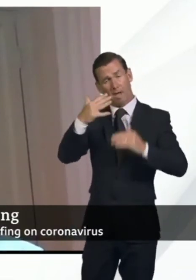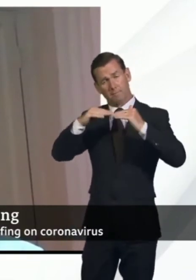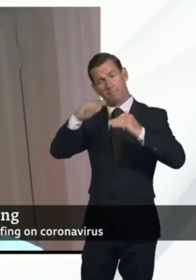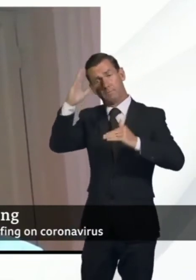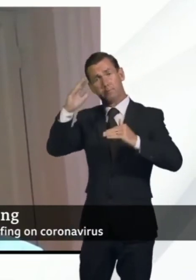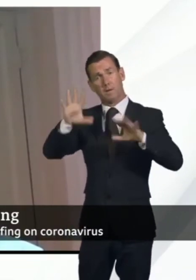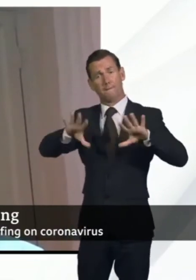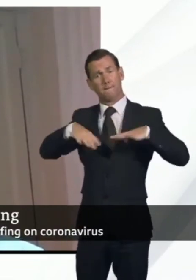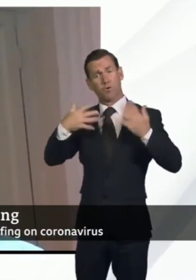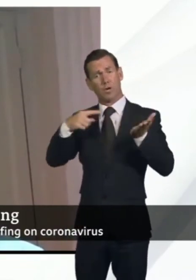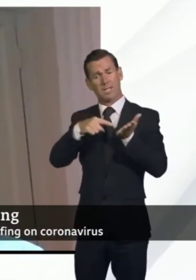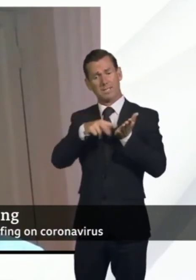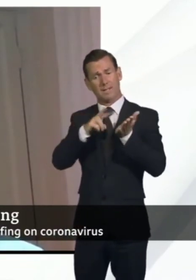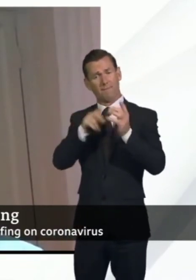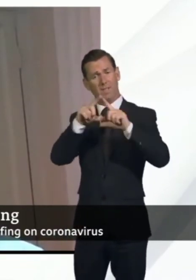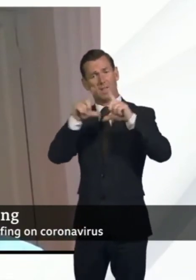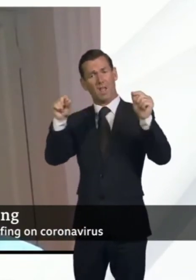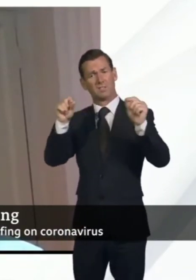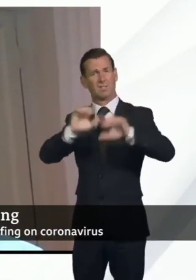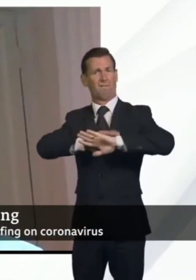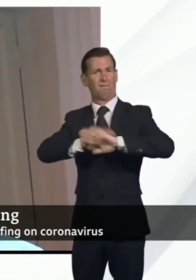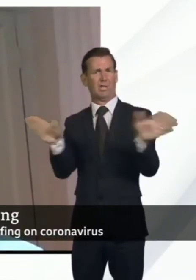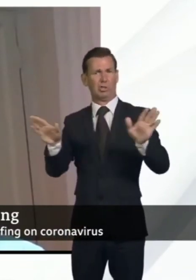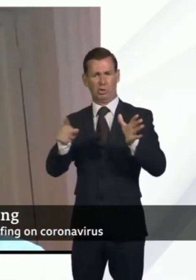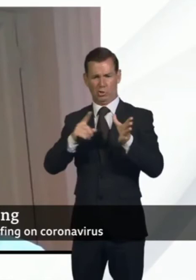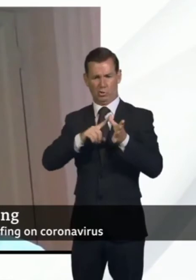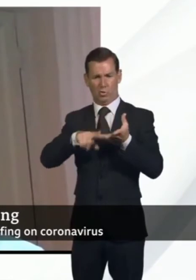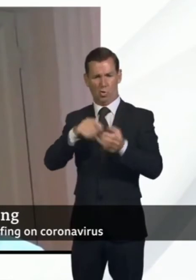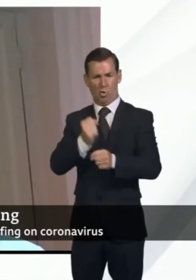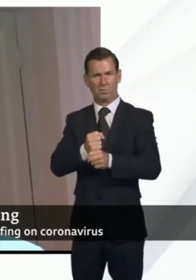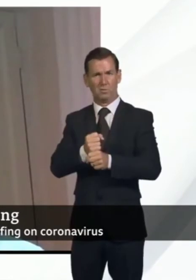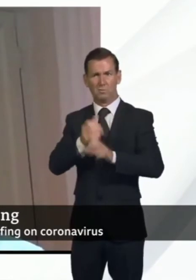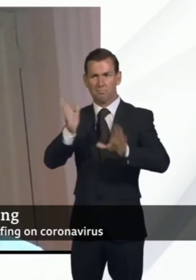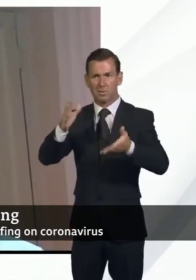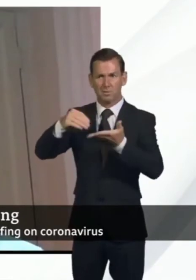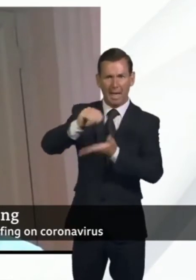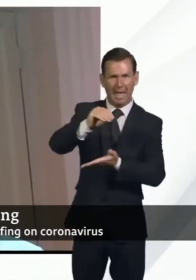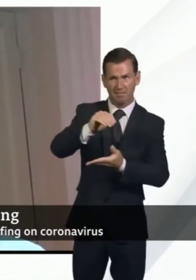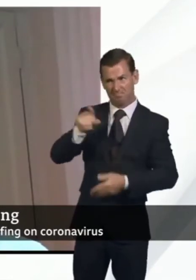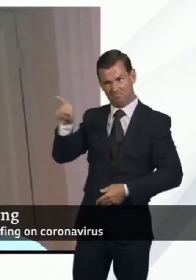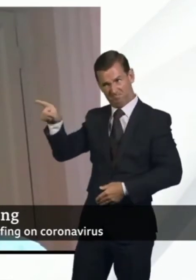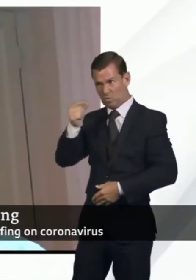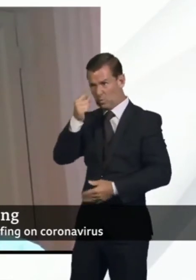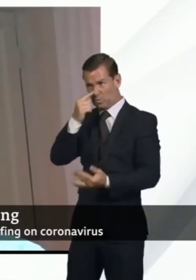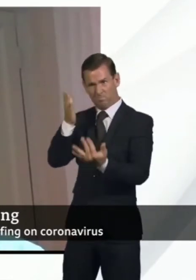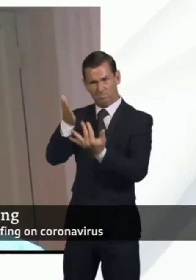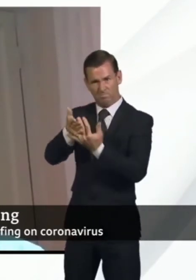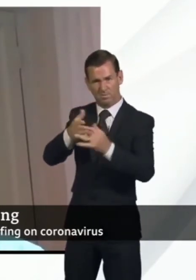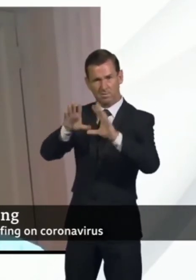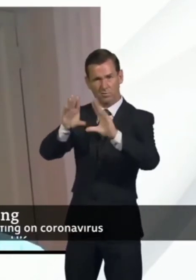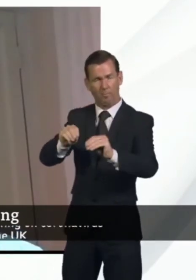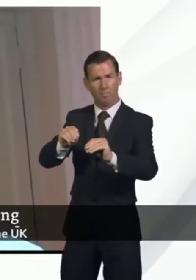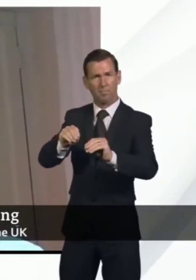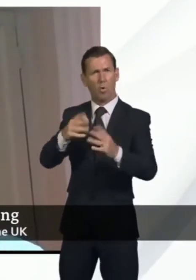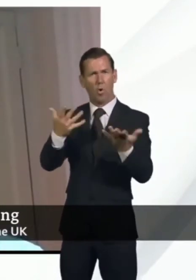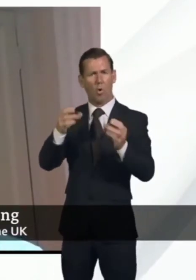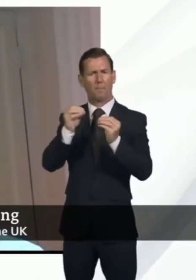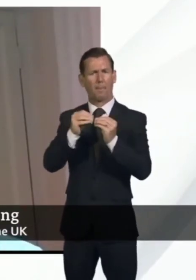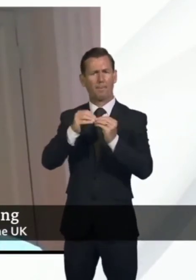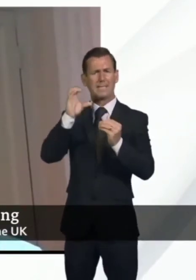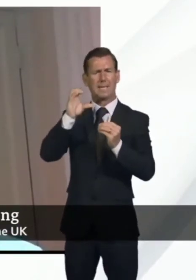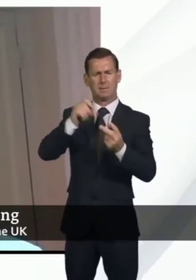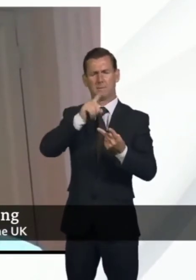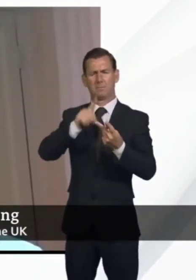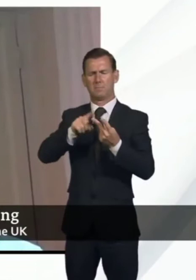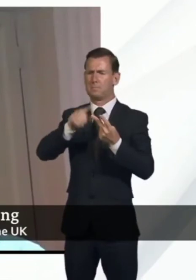TV licence in August and whether you might intervene or whether that's a job for the BBC and Professor Paris I wonder if I could ask you about the two